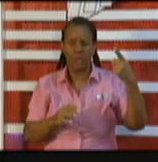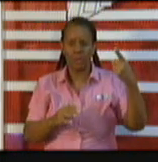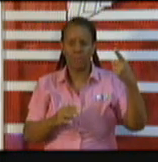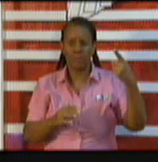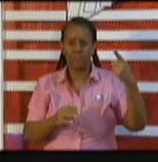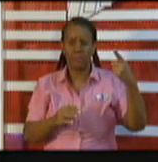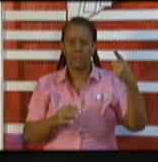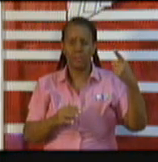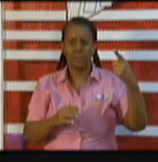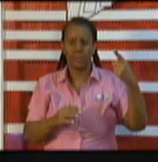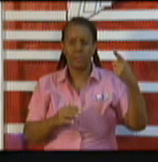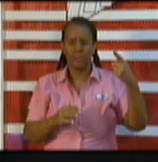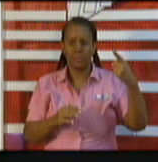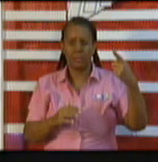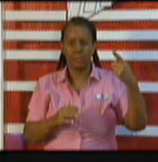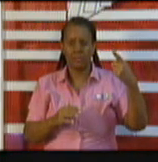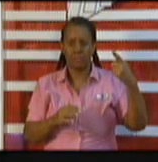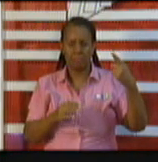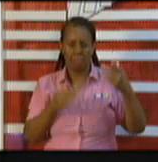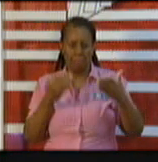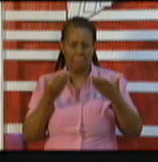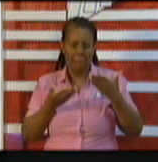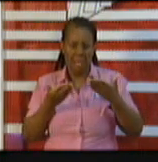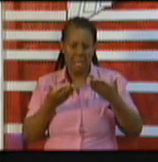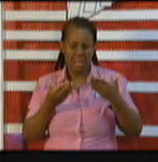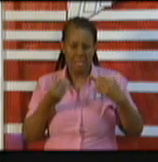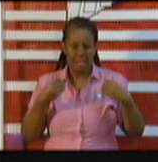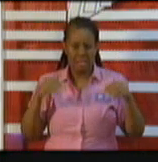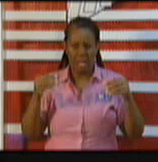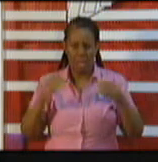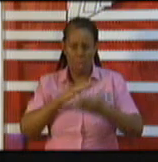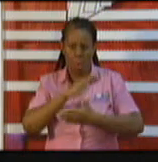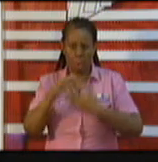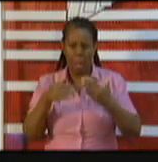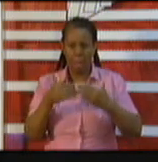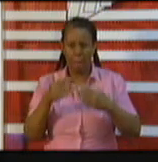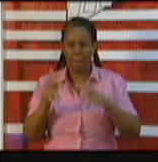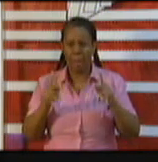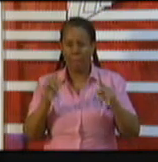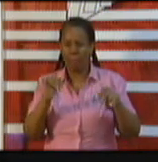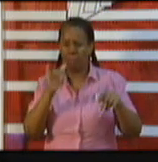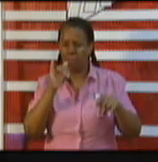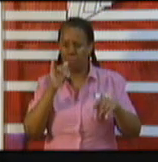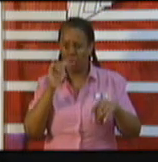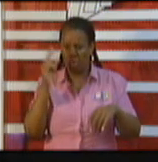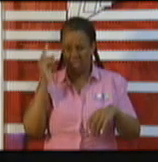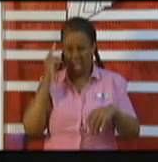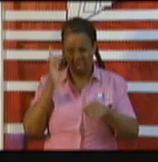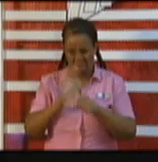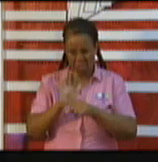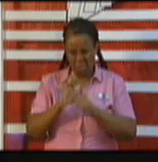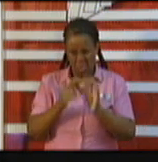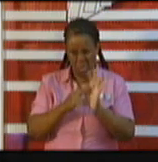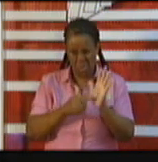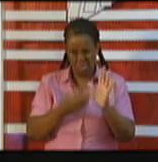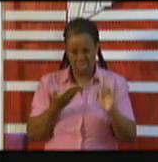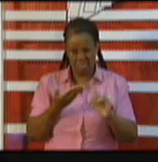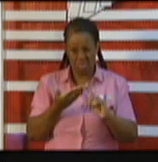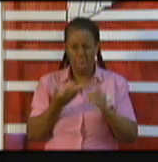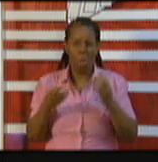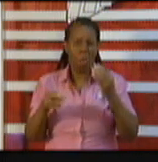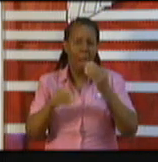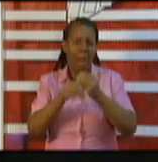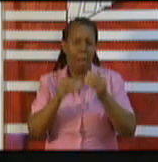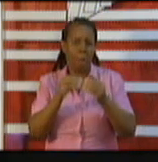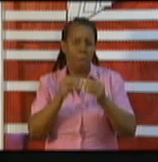their bars. I just wanted to know from your perspective do you think this is enough? Do you think it's sufficient to really treat with the issue or do you think